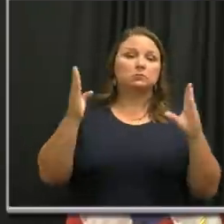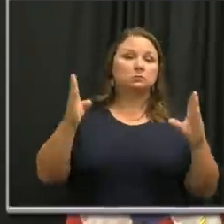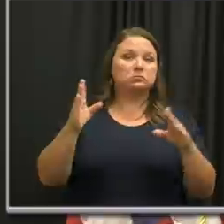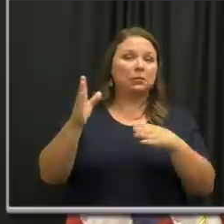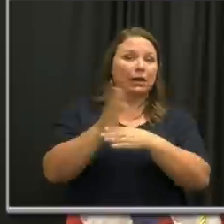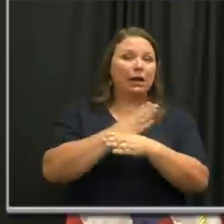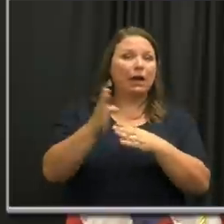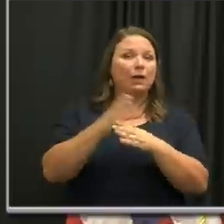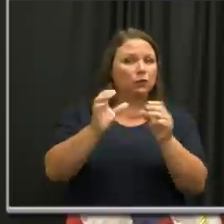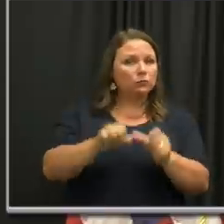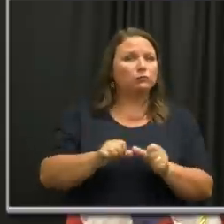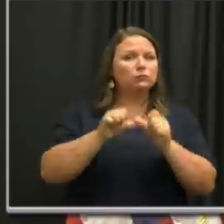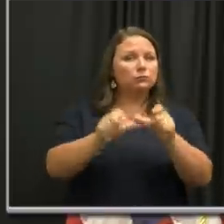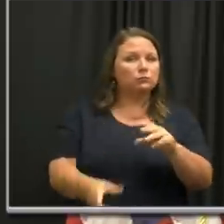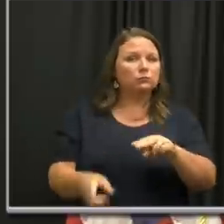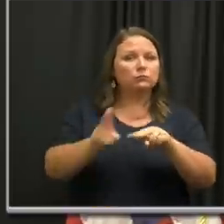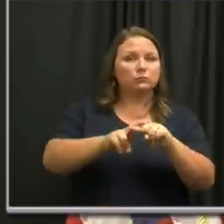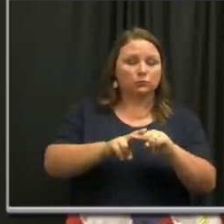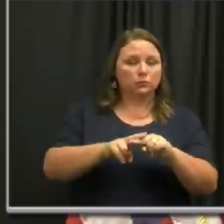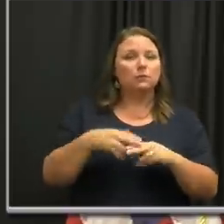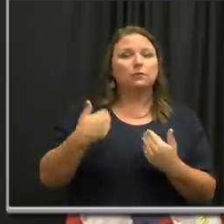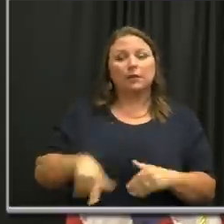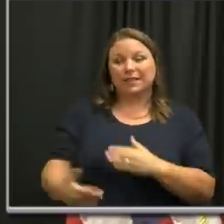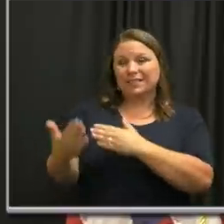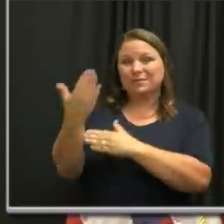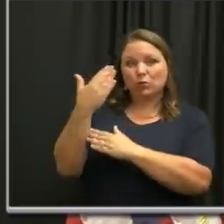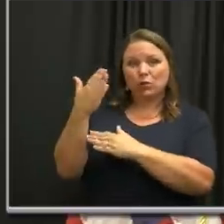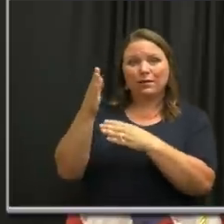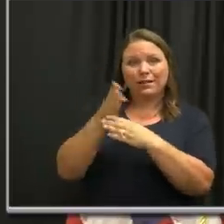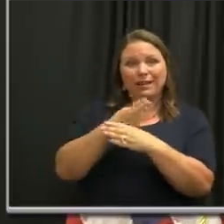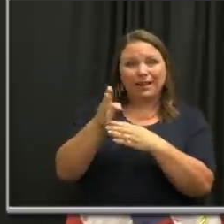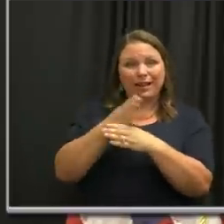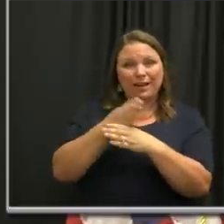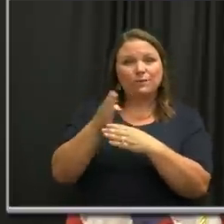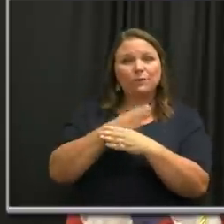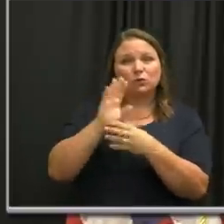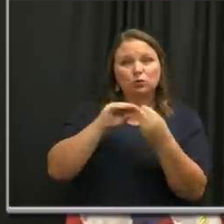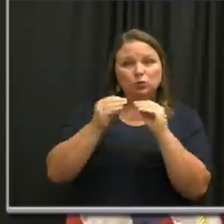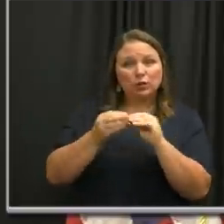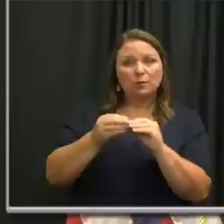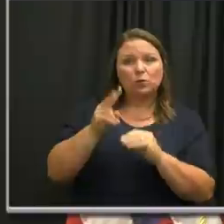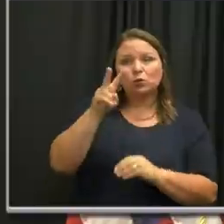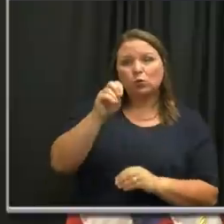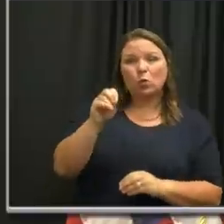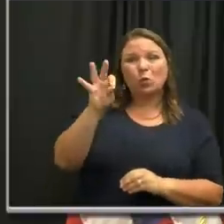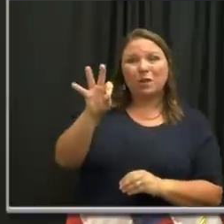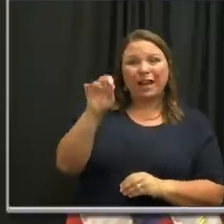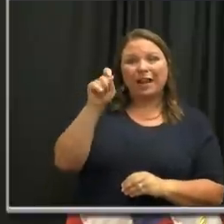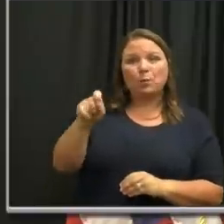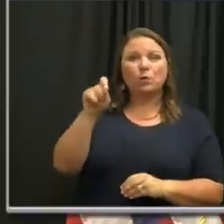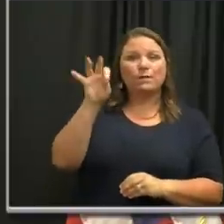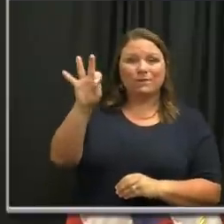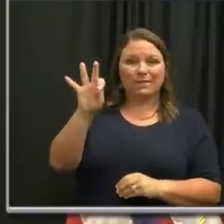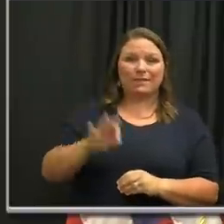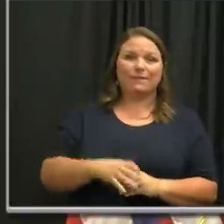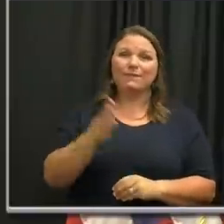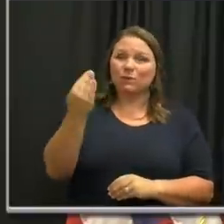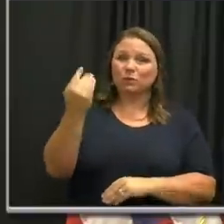new cases continues to increase. This morning, the average number of cases is 209.5.